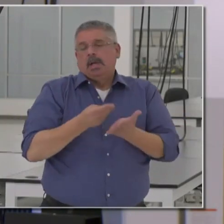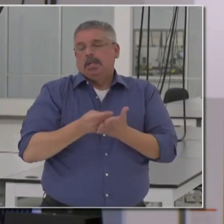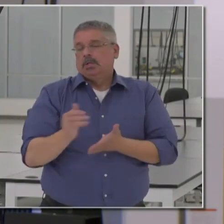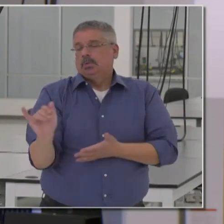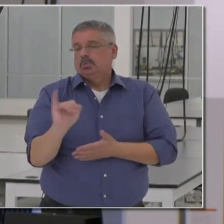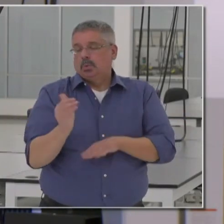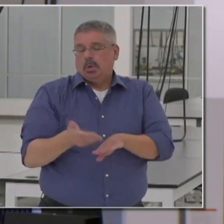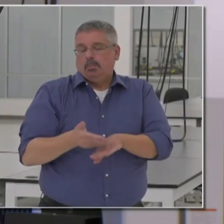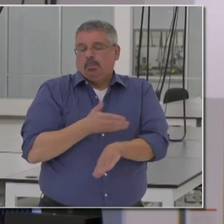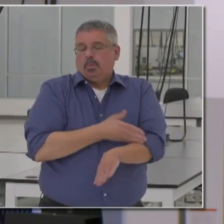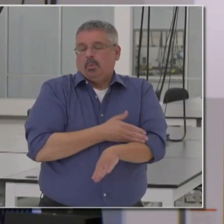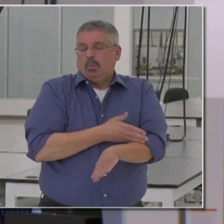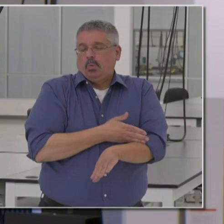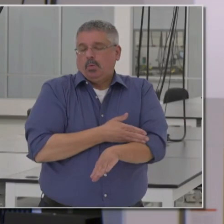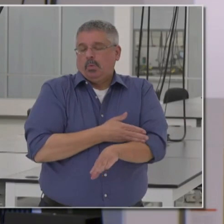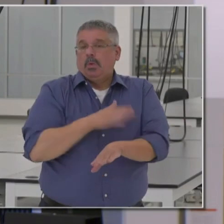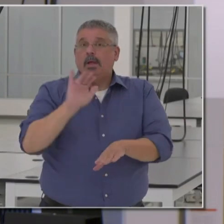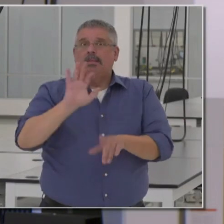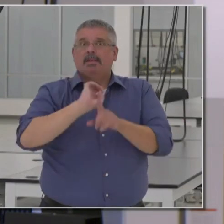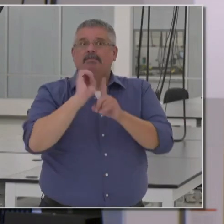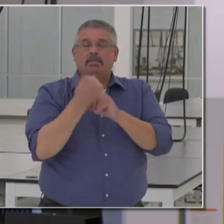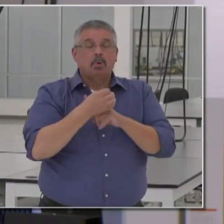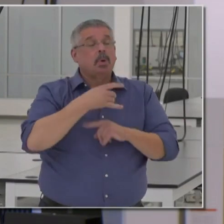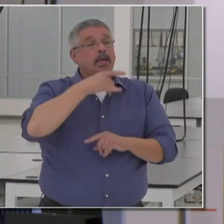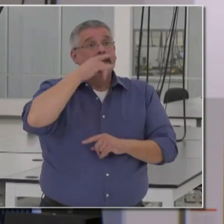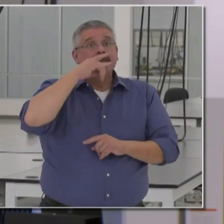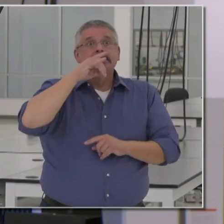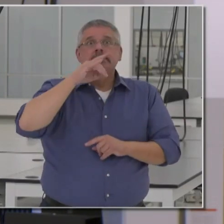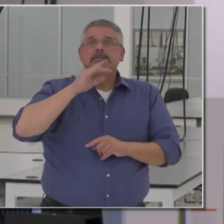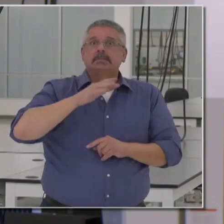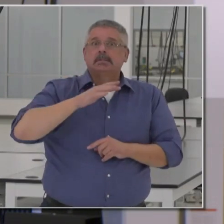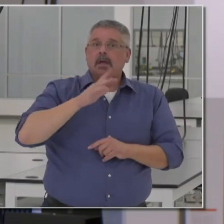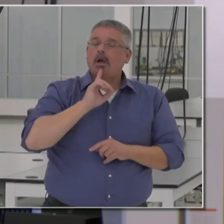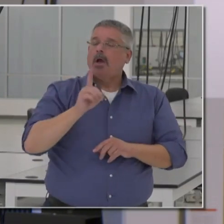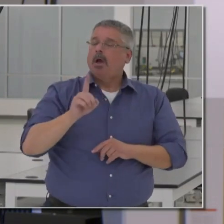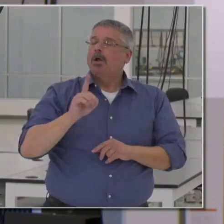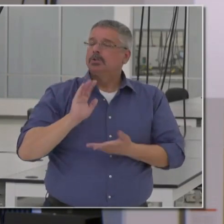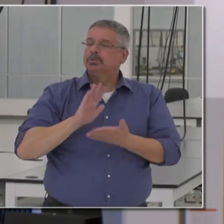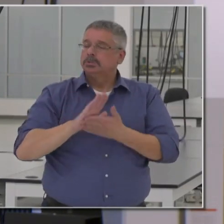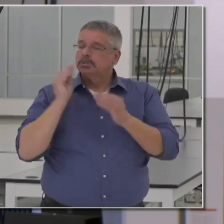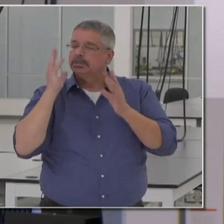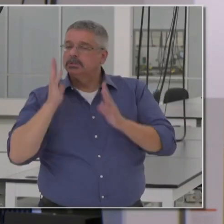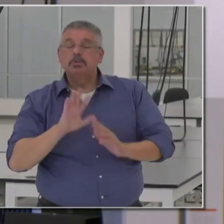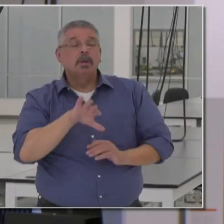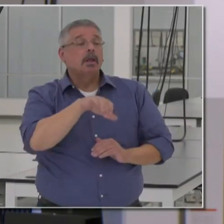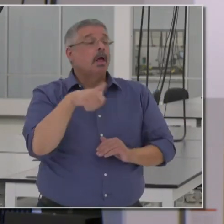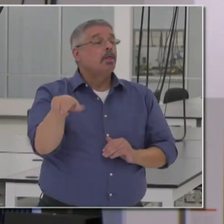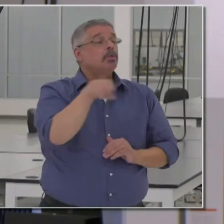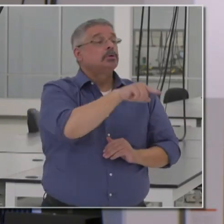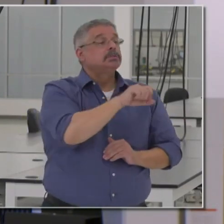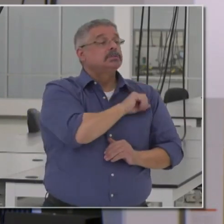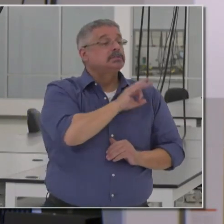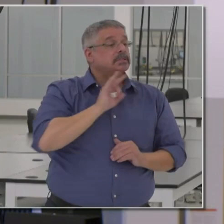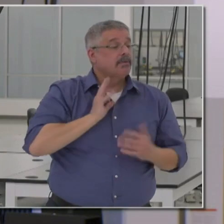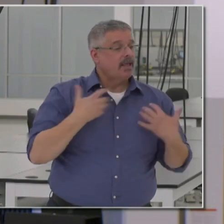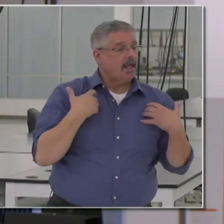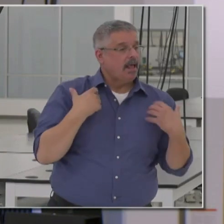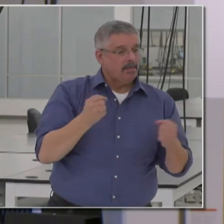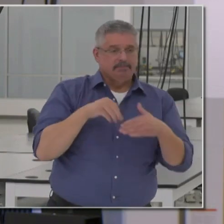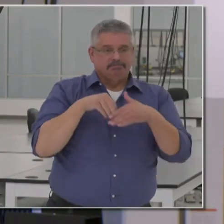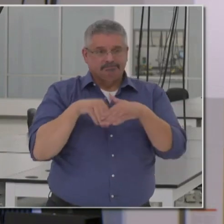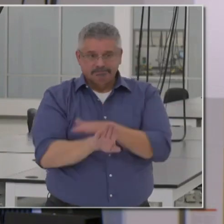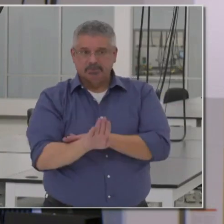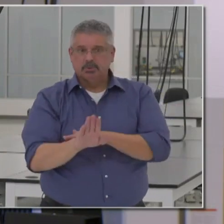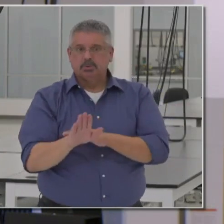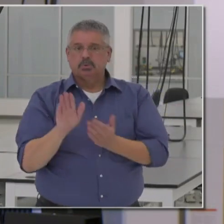to improve the environment so our kids and our paraprofessionals, not just our teachers, are healthy when they do